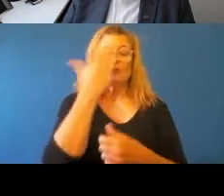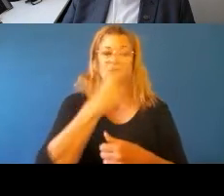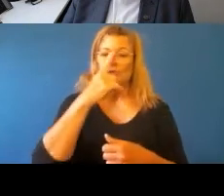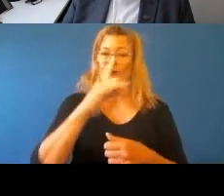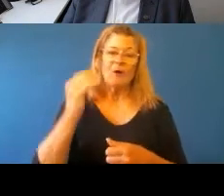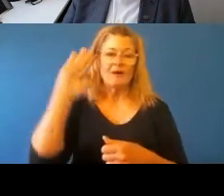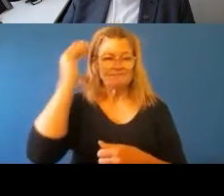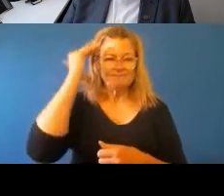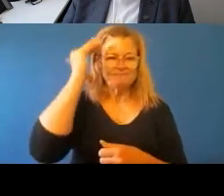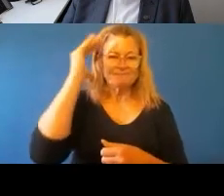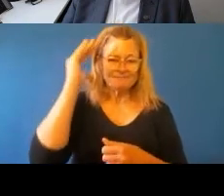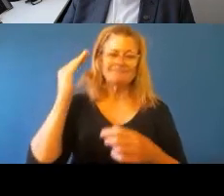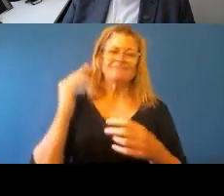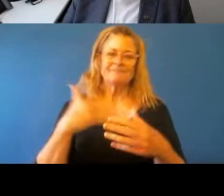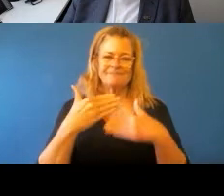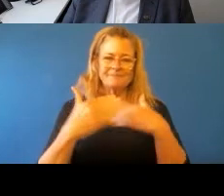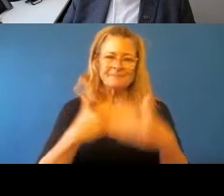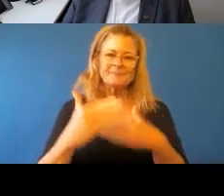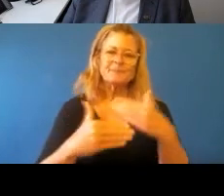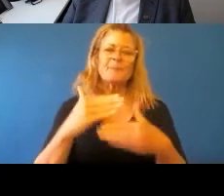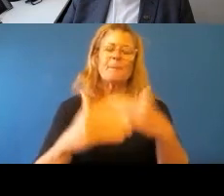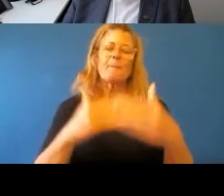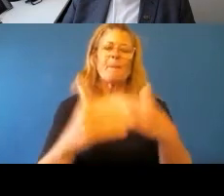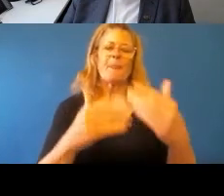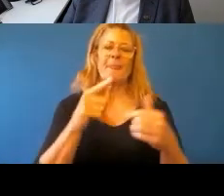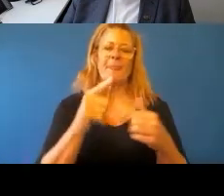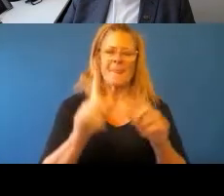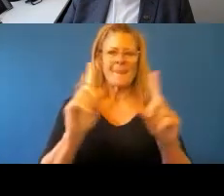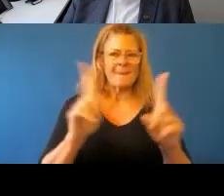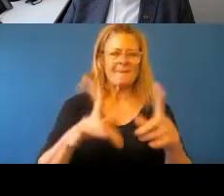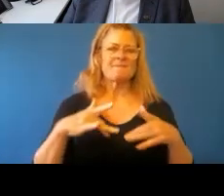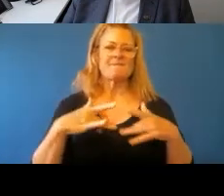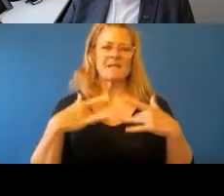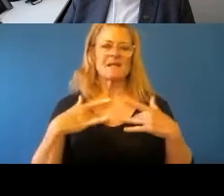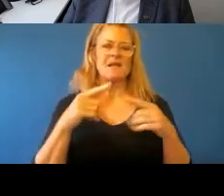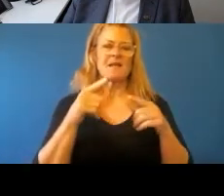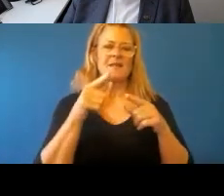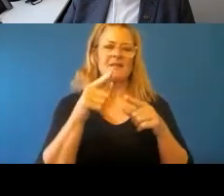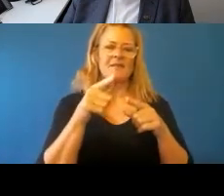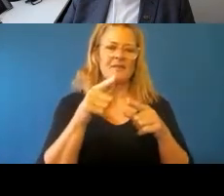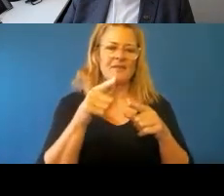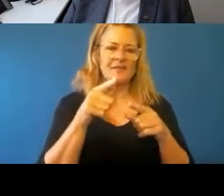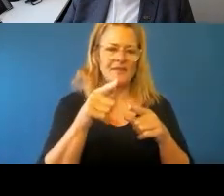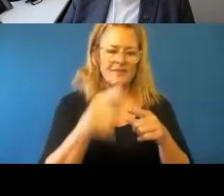And that's coming together as, yeah, as awareness is building and